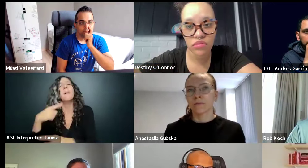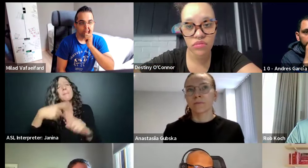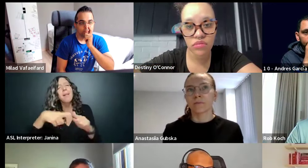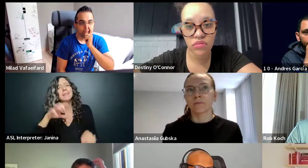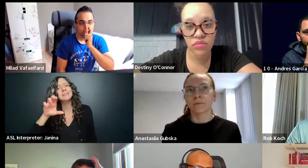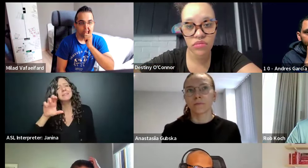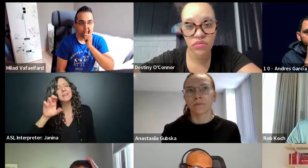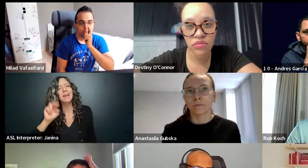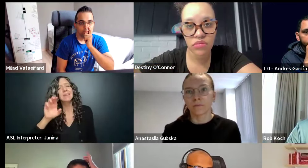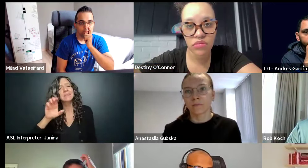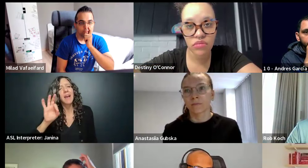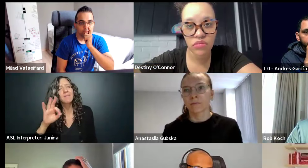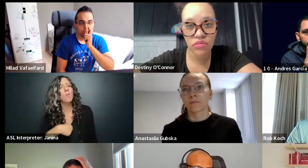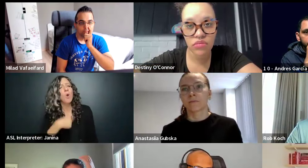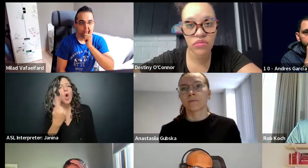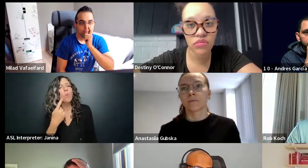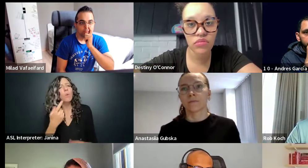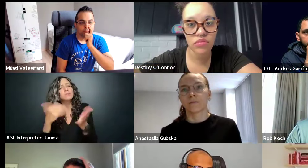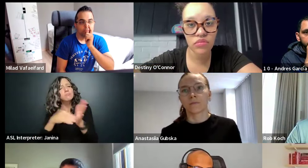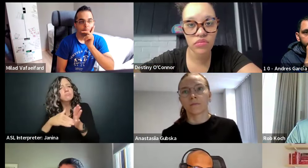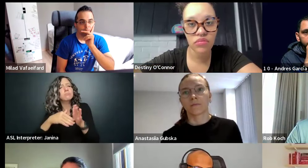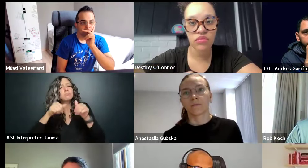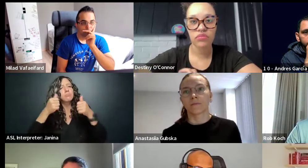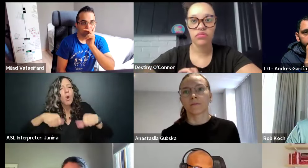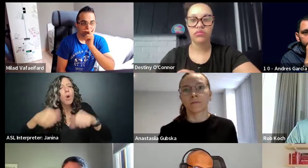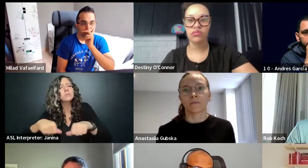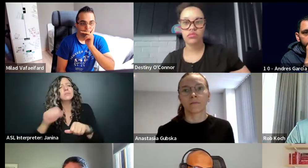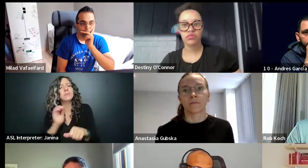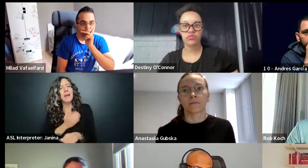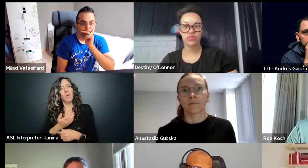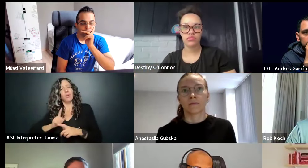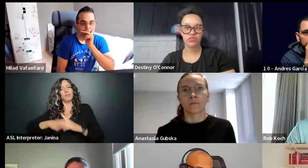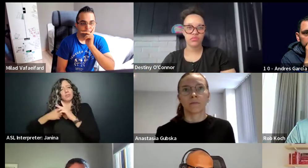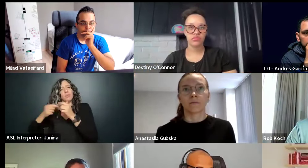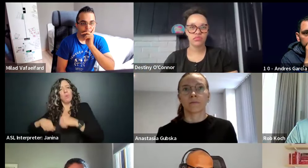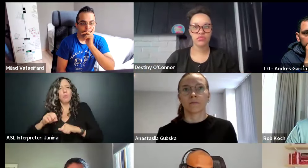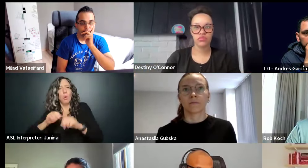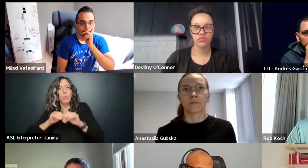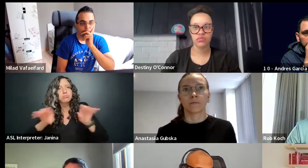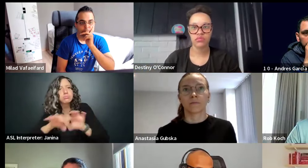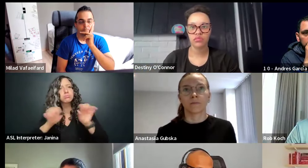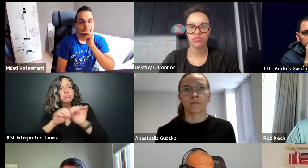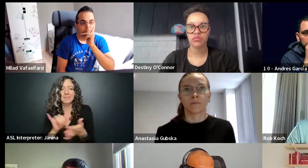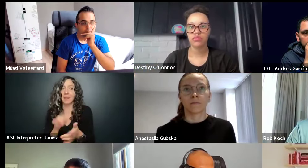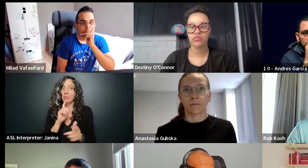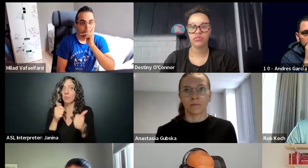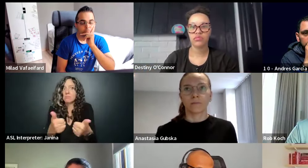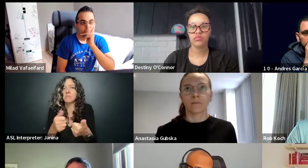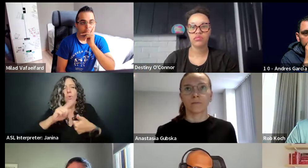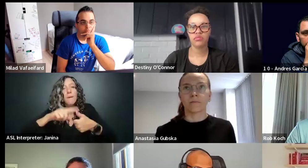resharing our posts. And that's super important. So I think we're very successful there. Let's keep that going.